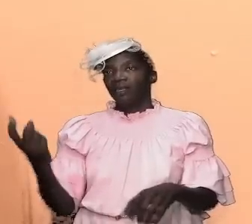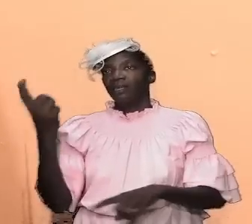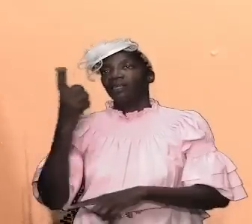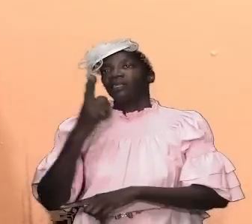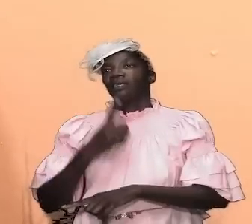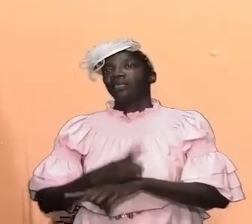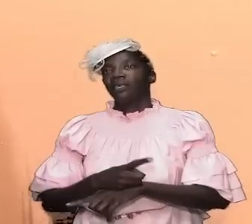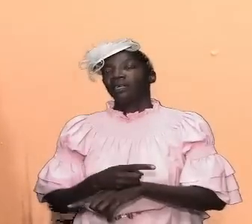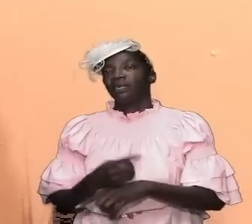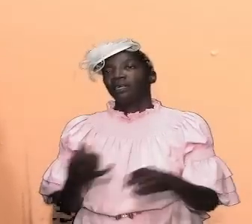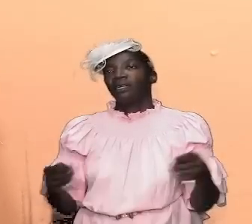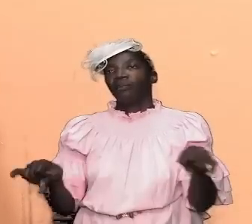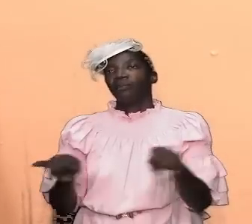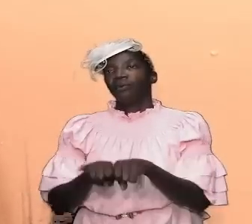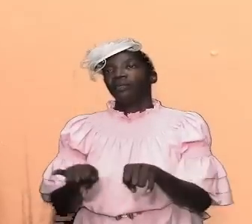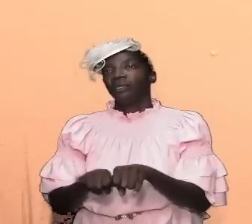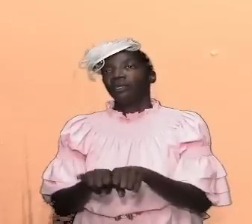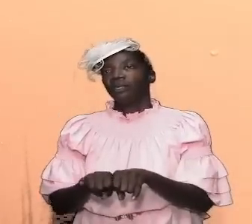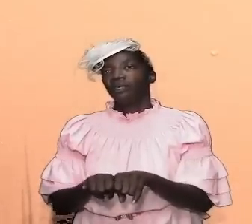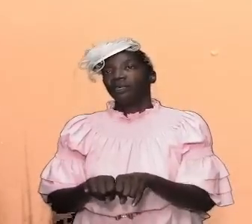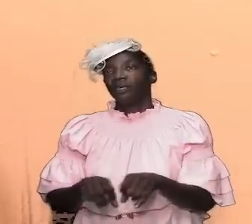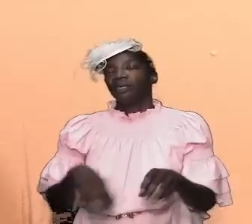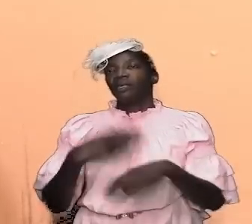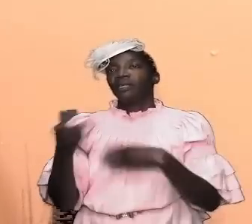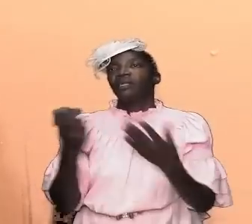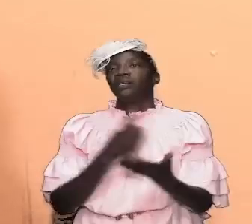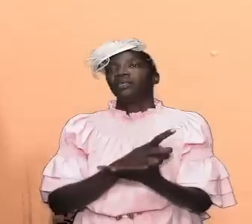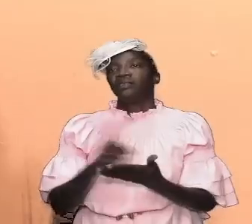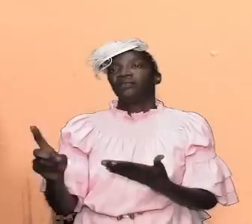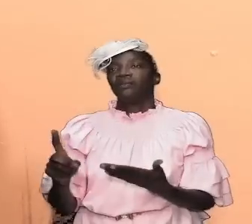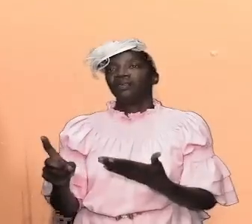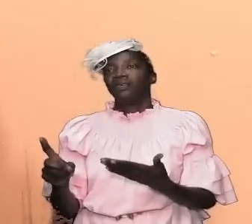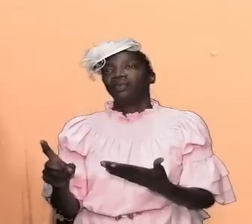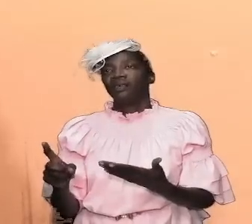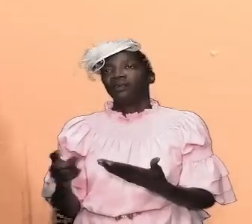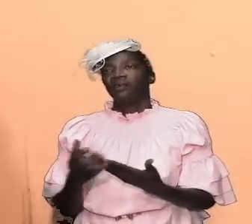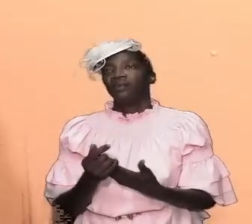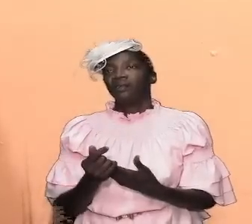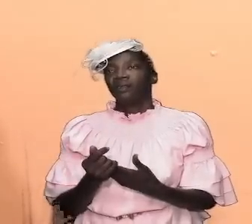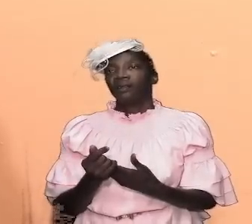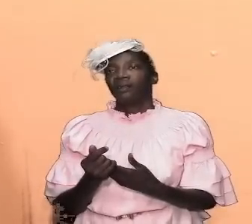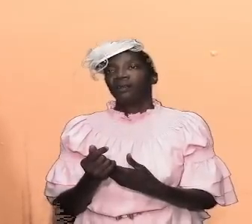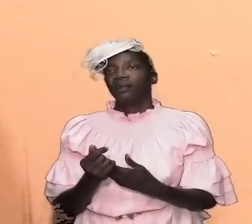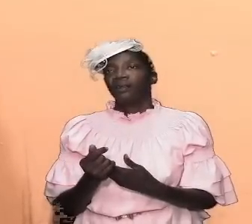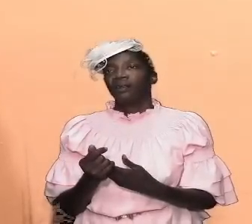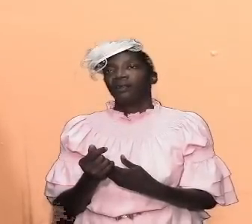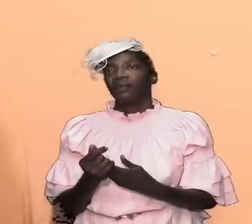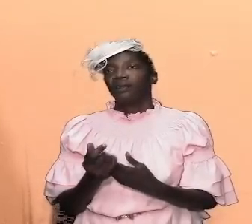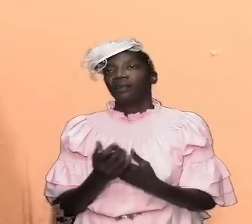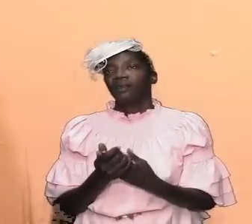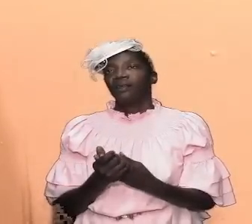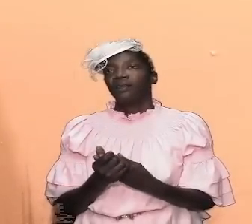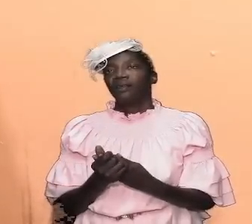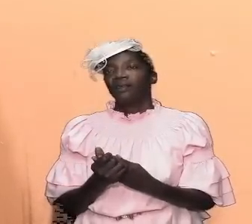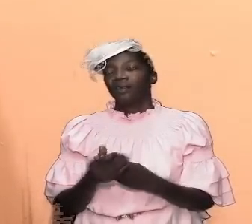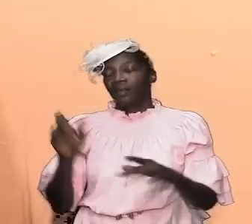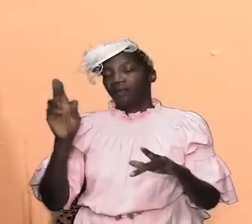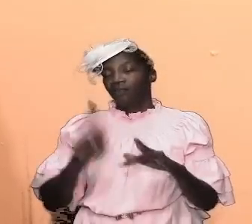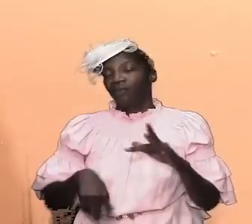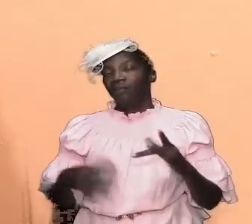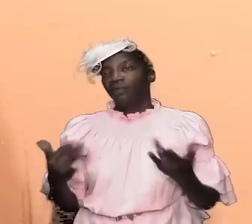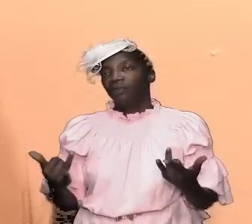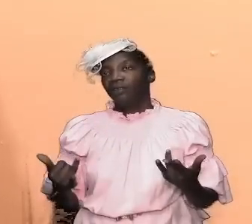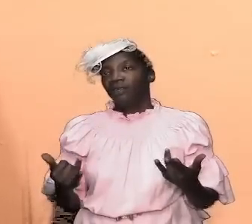today very important because when we pick up next week i don't want us to pick up we just just especially if anybody missed out today